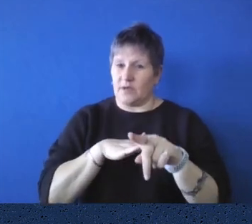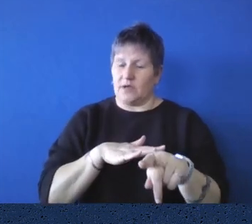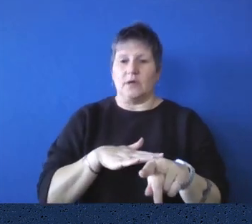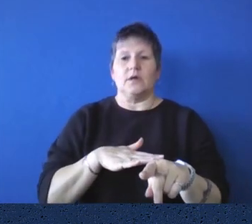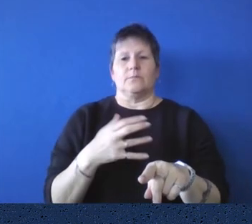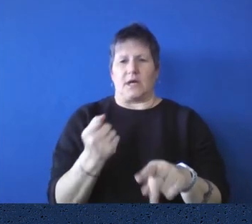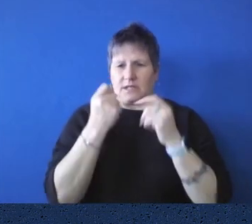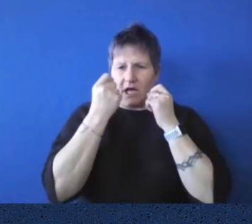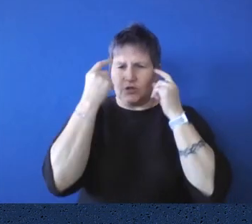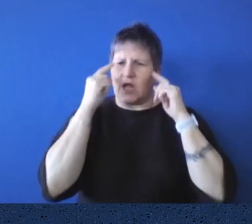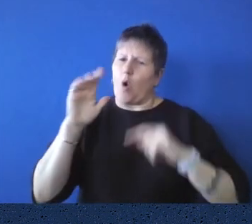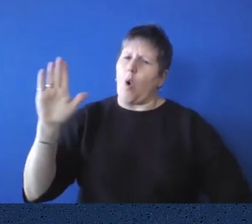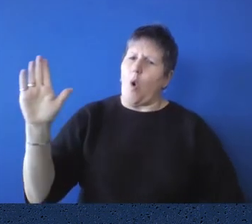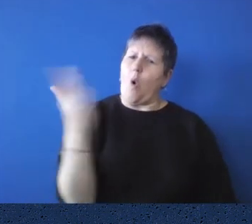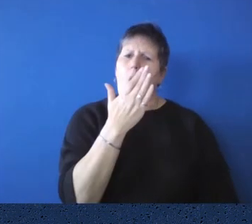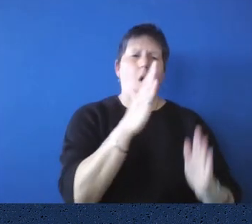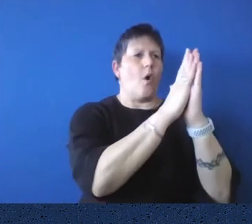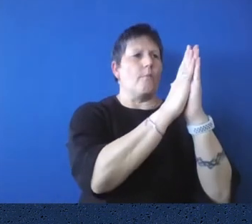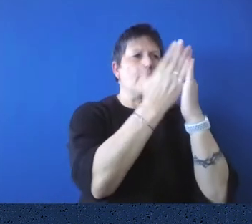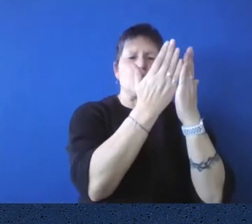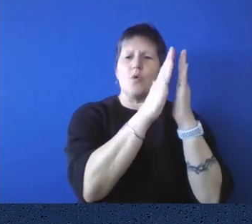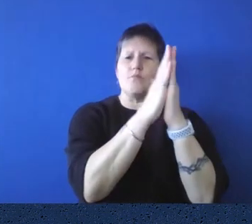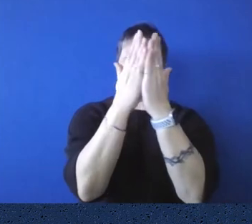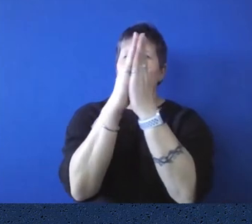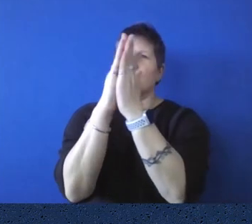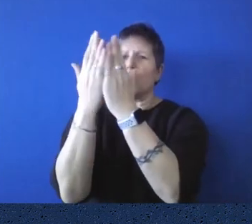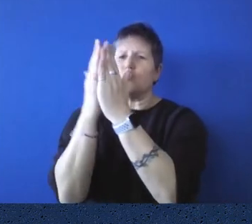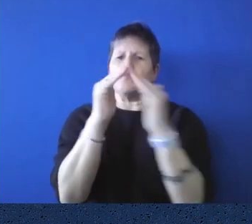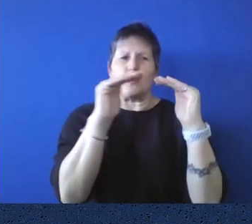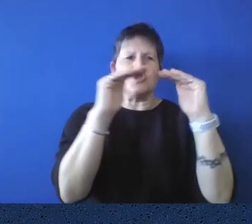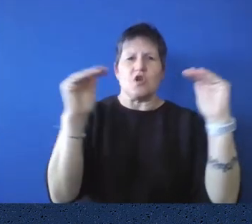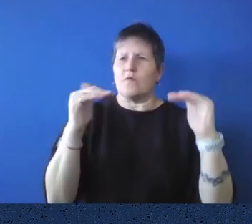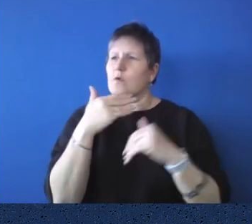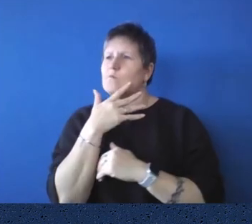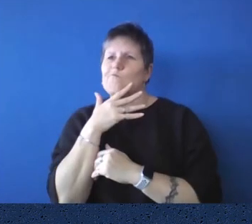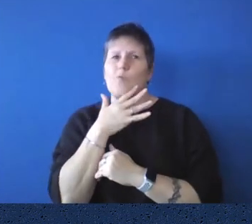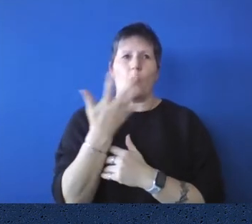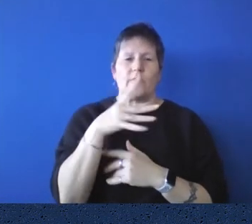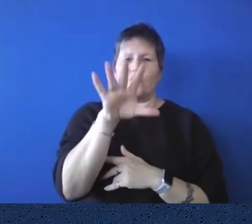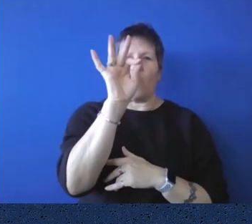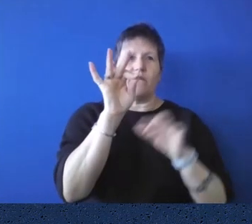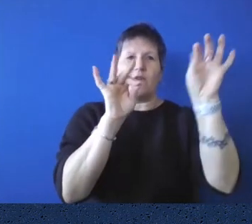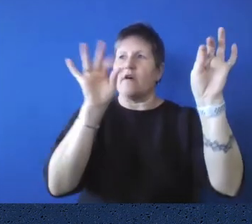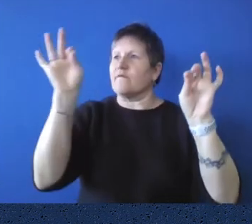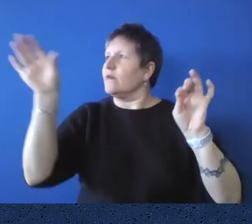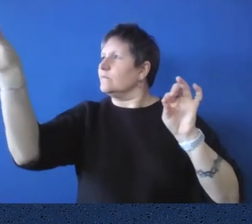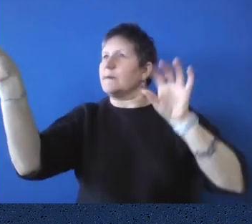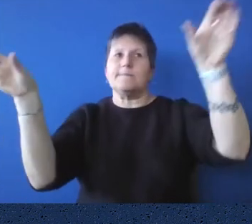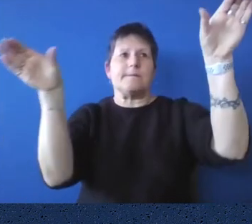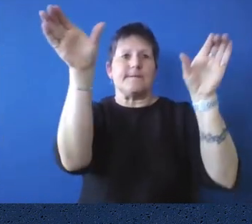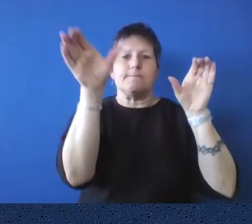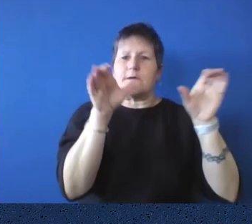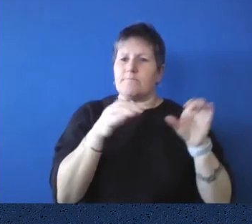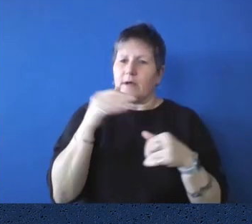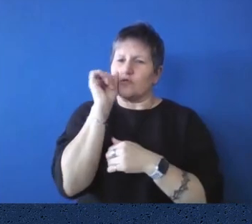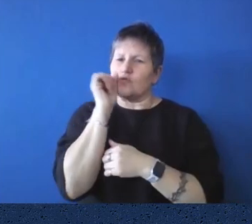of the books that were on the shelves to be able to know where to locate them and pull them off for the members. Hmm.